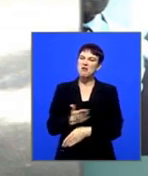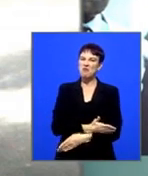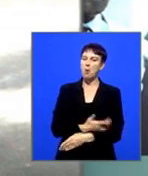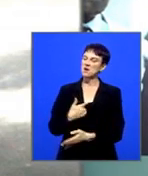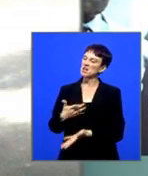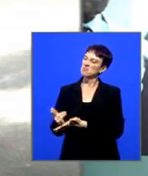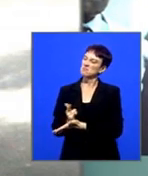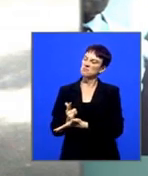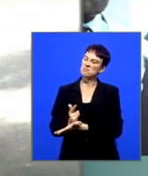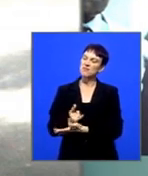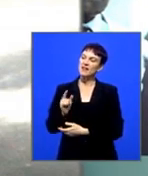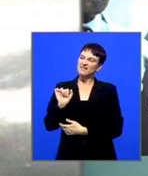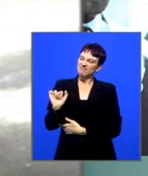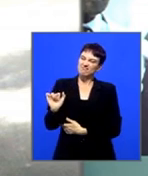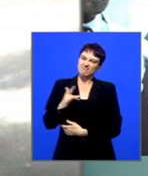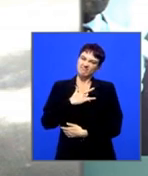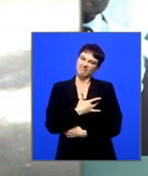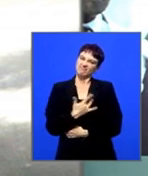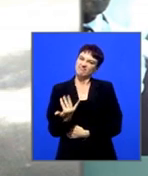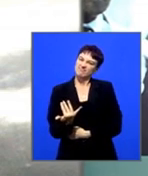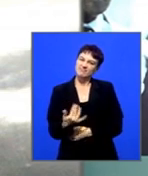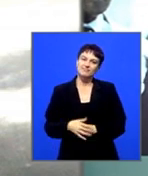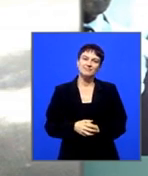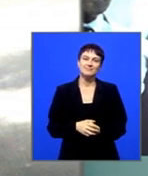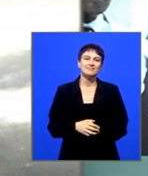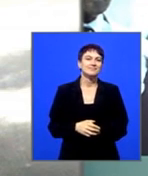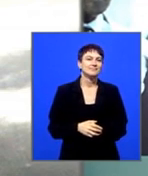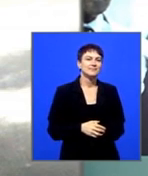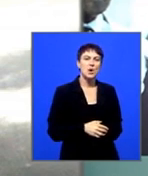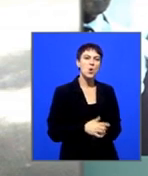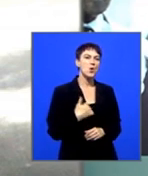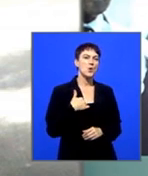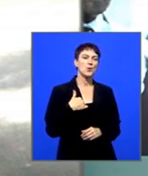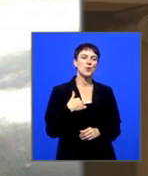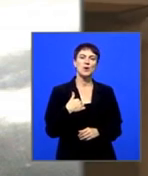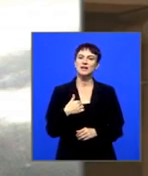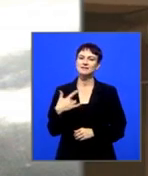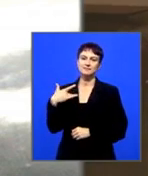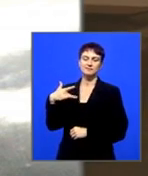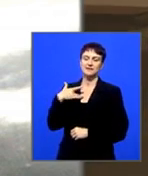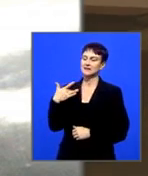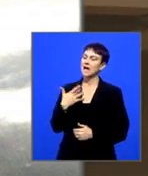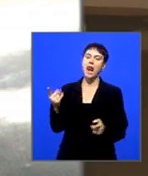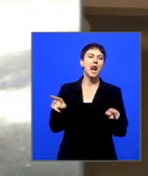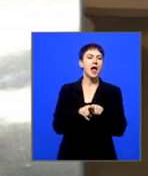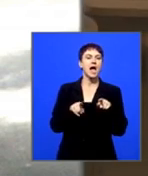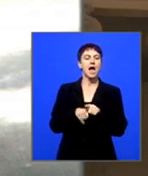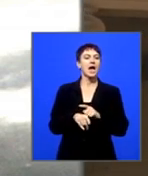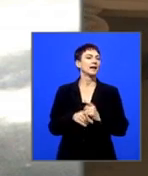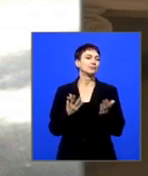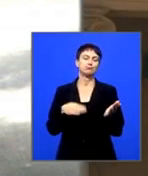today. What kind of emotions are being evoked? It's a roller coaster. Absolute roller coaster,